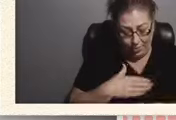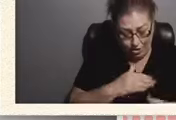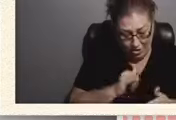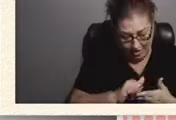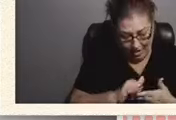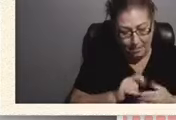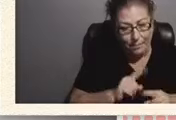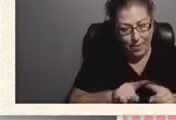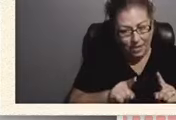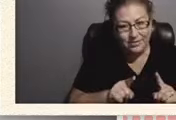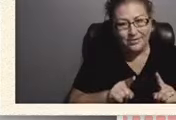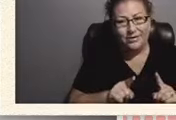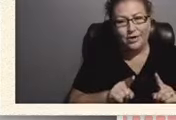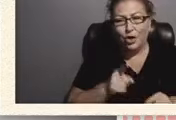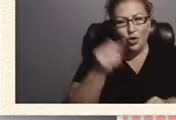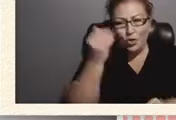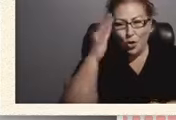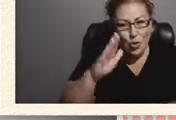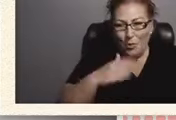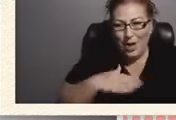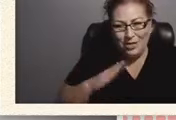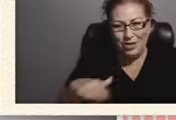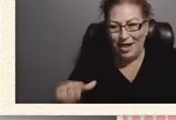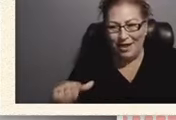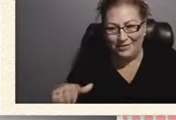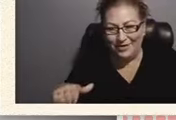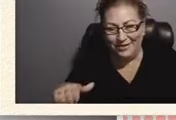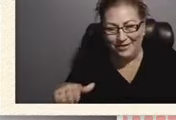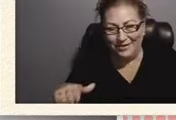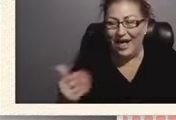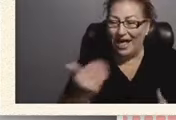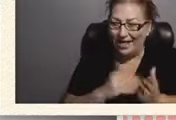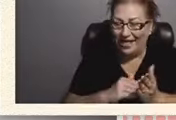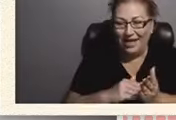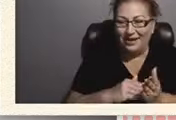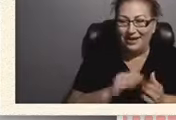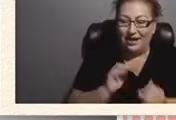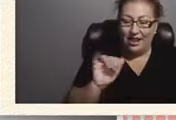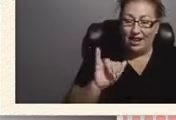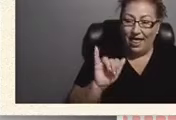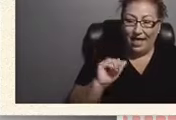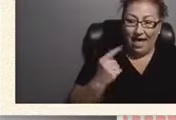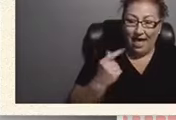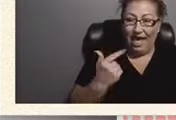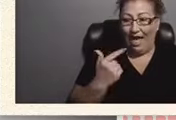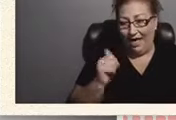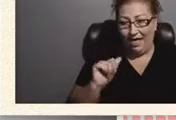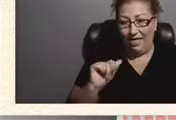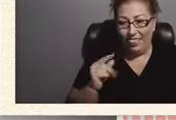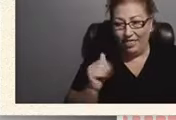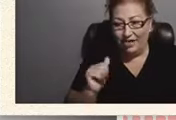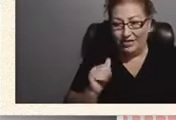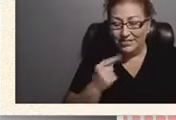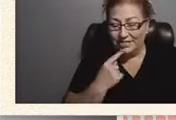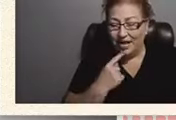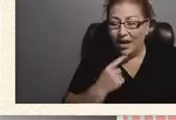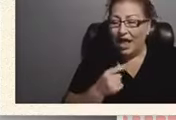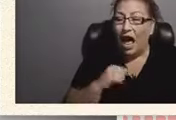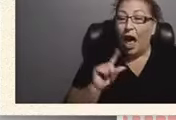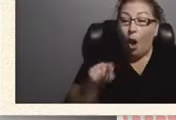you don't know my child you know again like agatha was saying um only i only